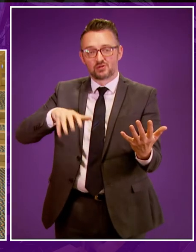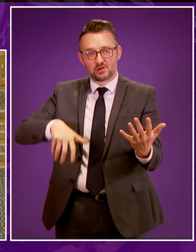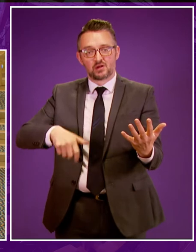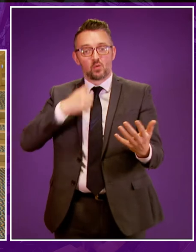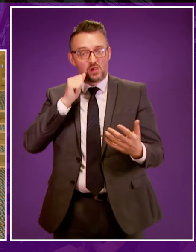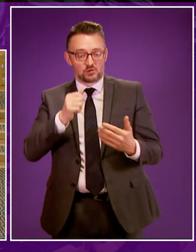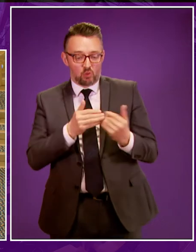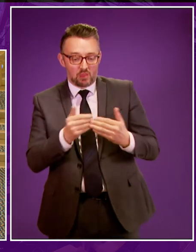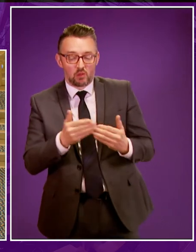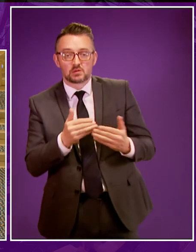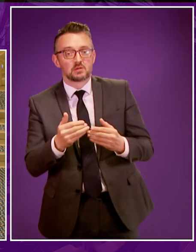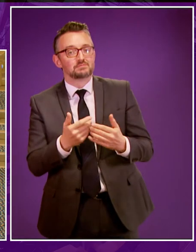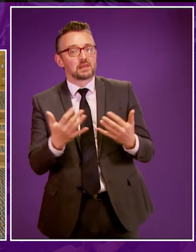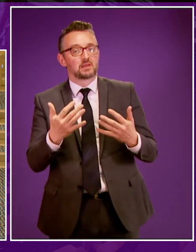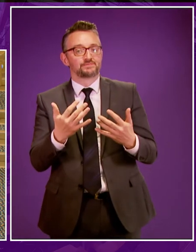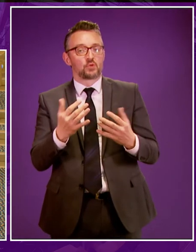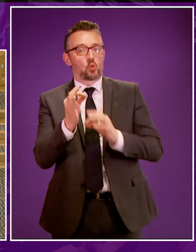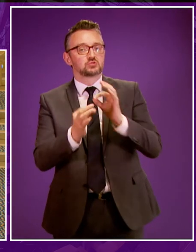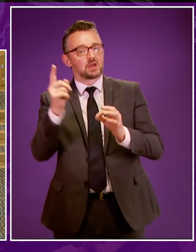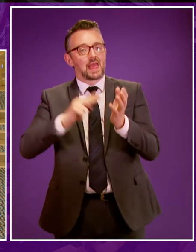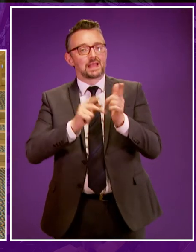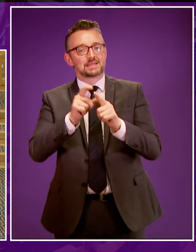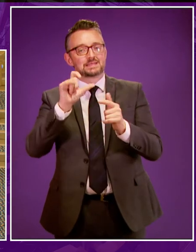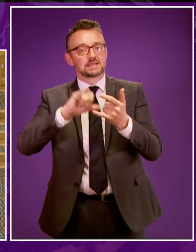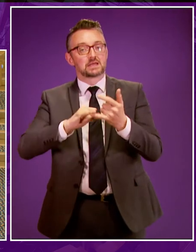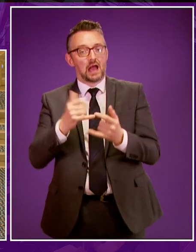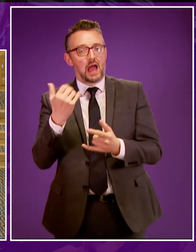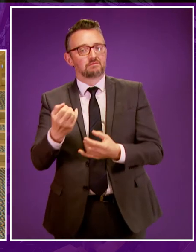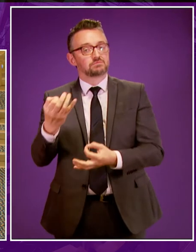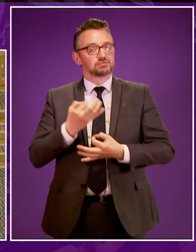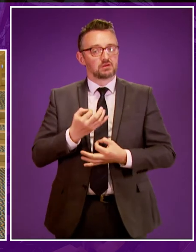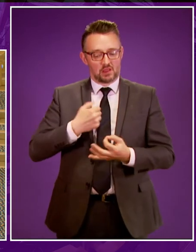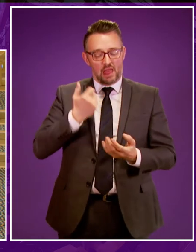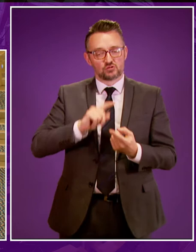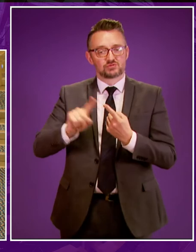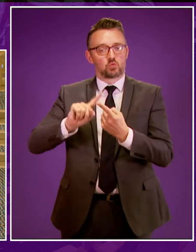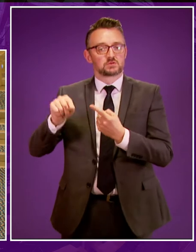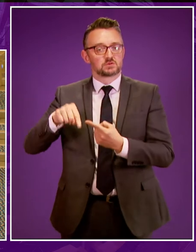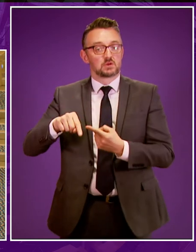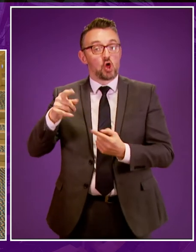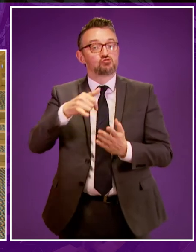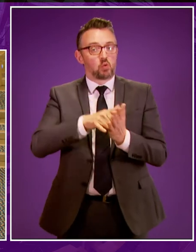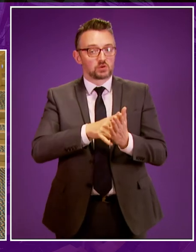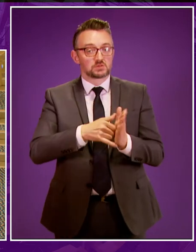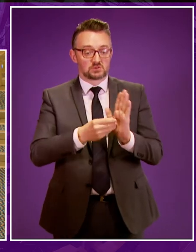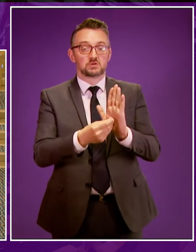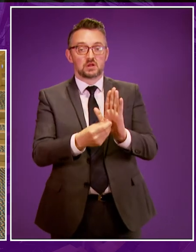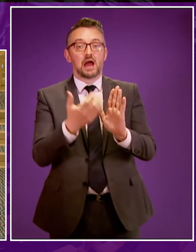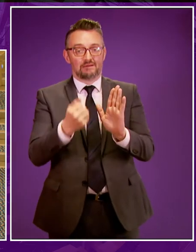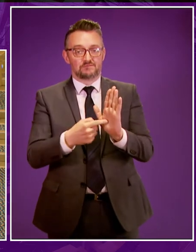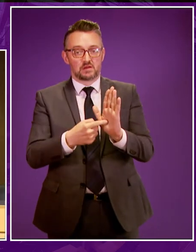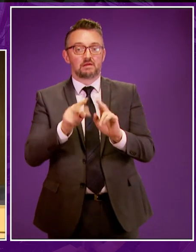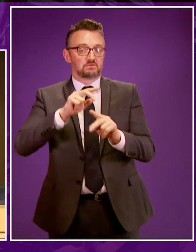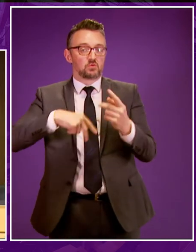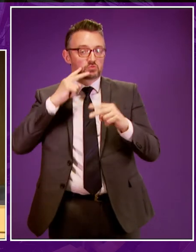very points that the National Deaf Children's Society and Michelle Ballantyne have raised in relation to ensuring that that support is available for parents when they